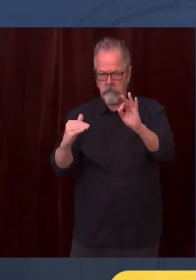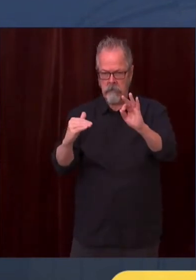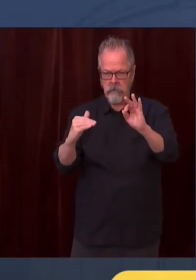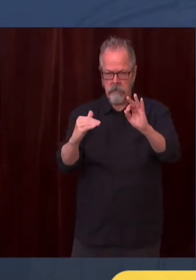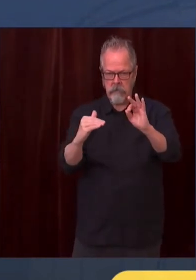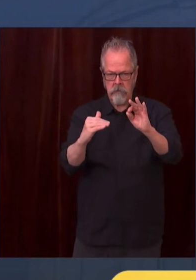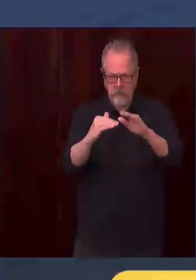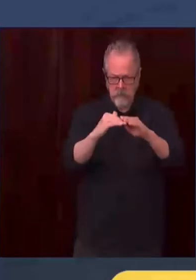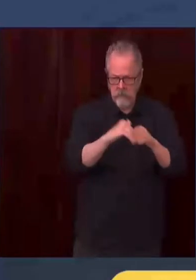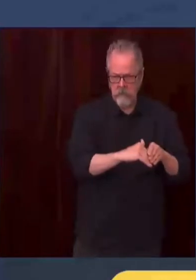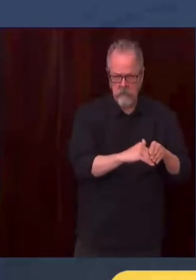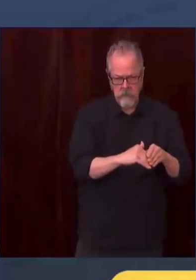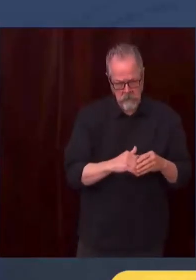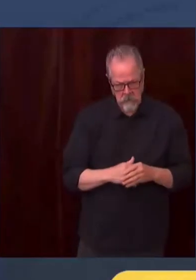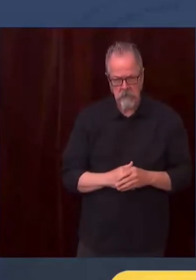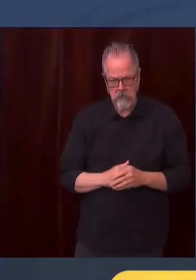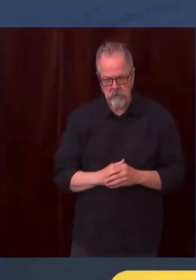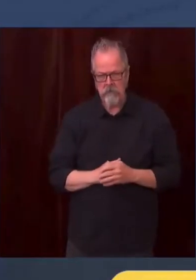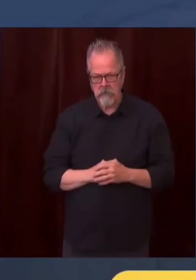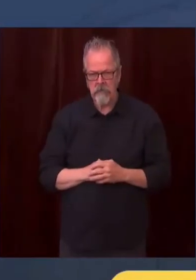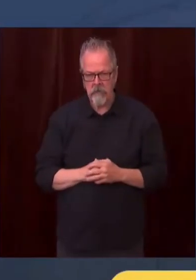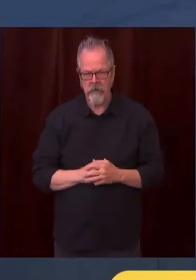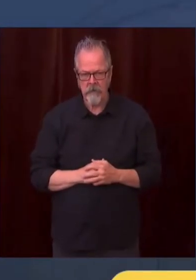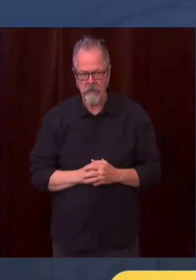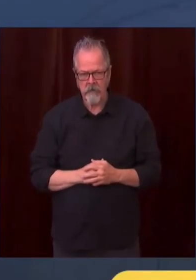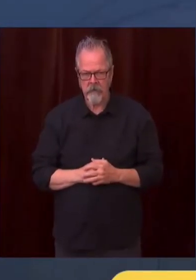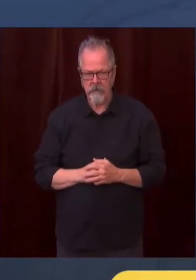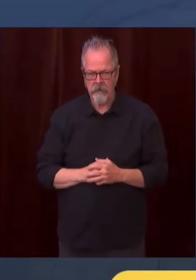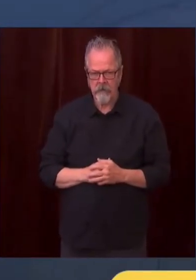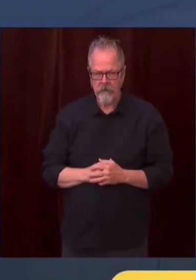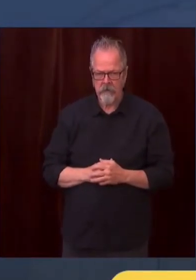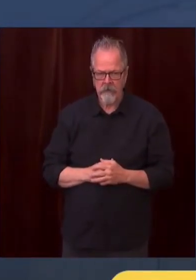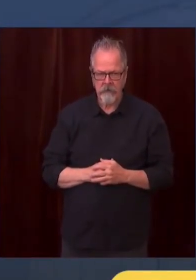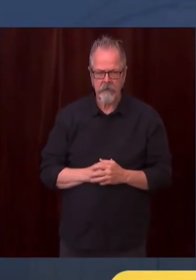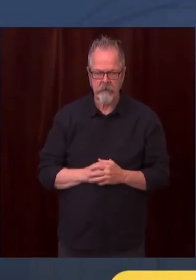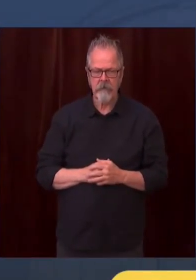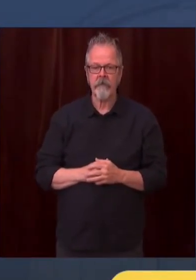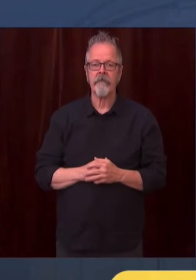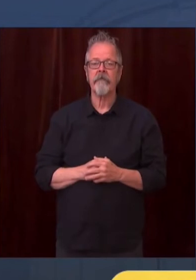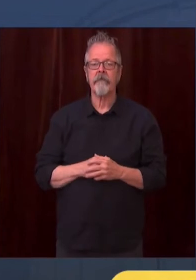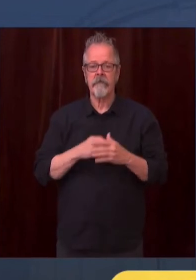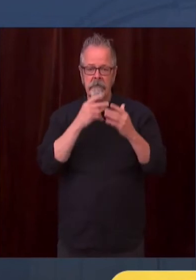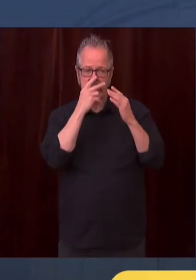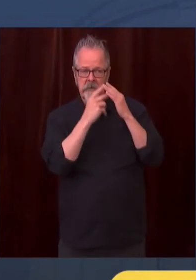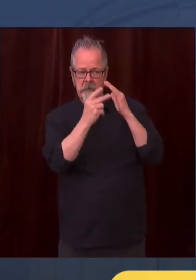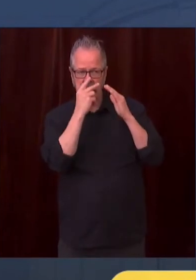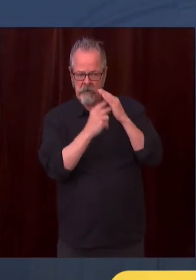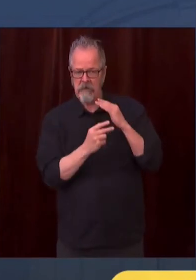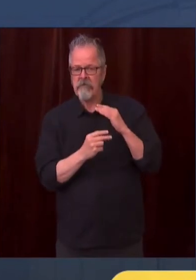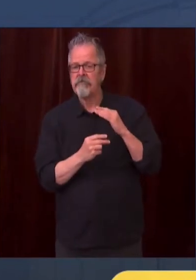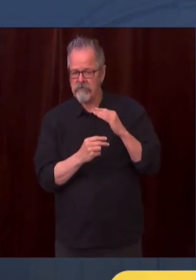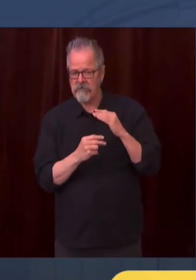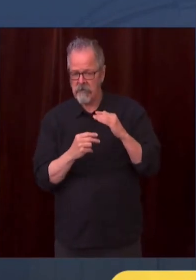potential little decline, I wouldn't go so far to say that, but at least a plateauing. So we have seen some continued